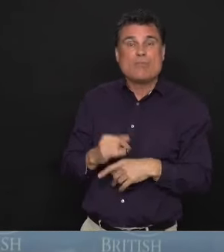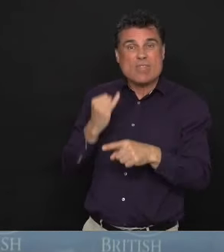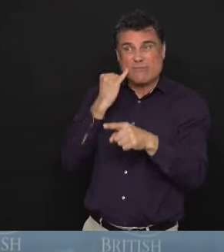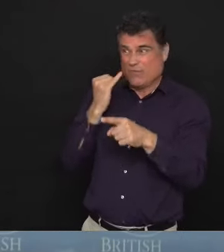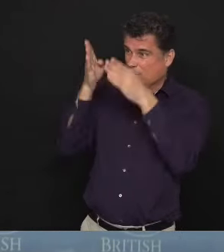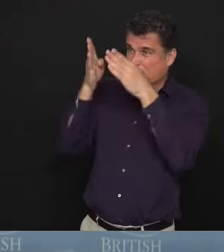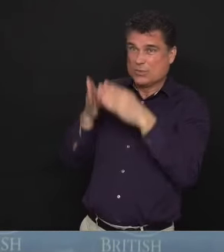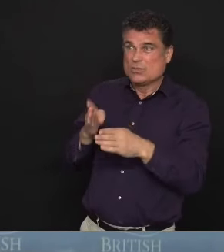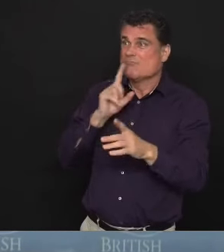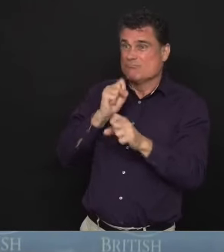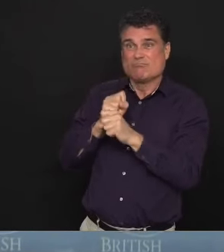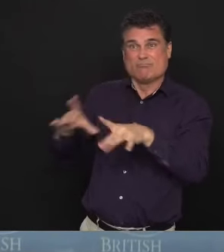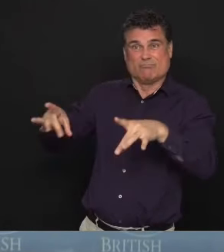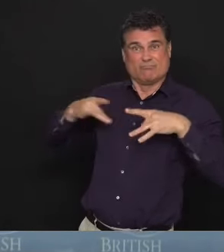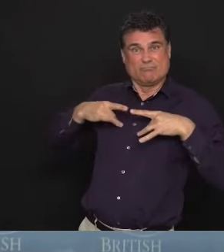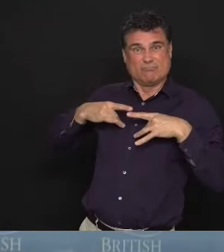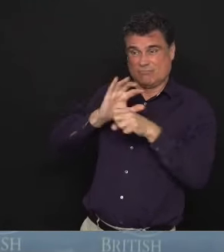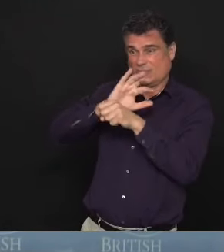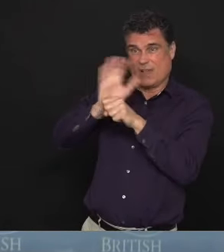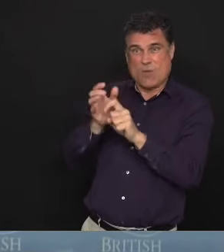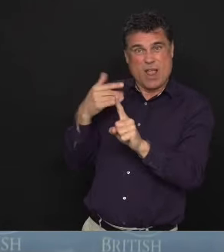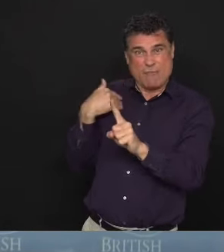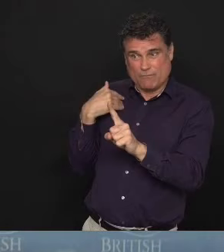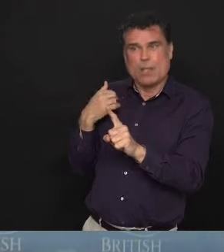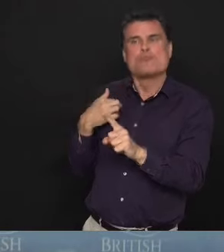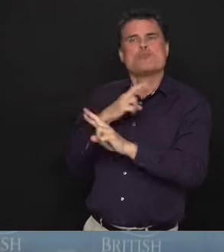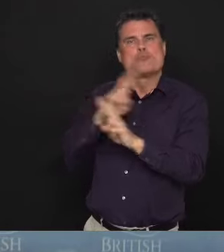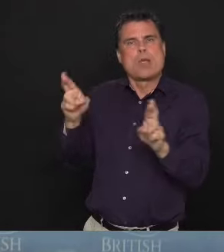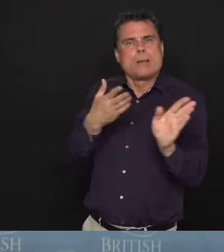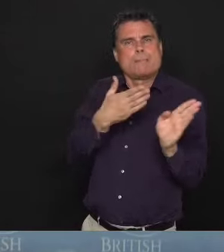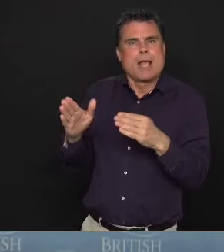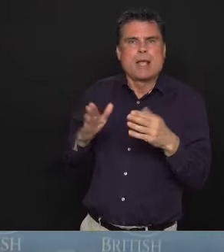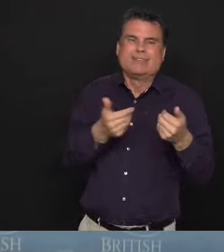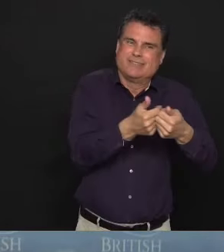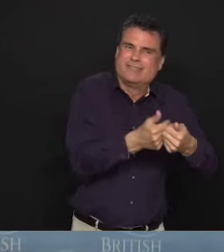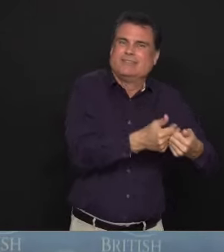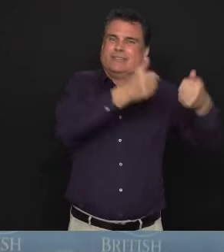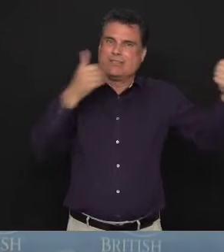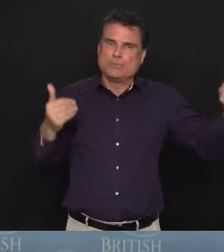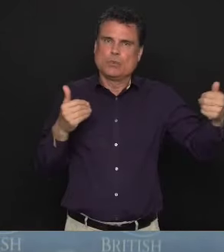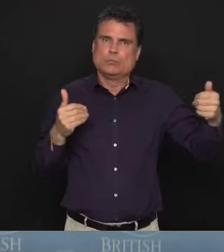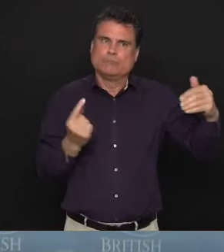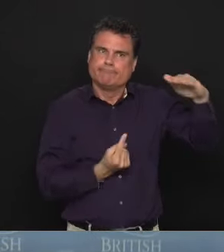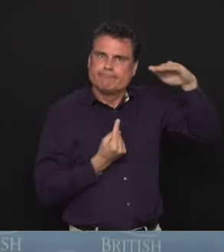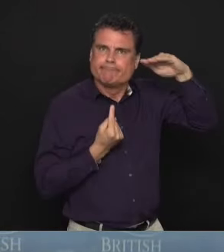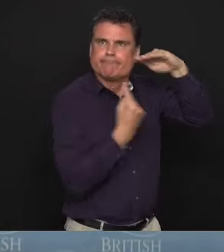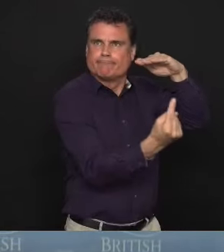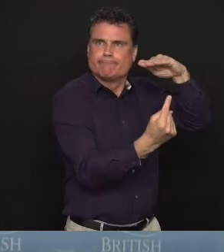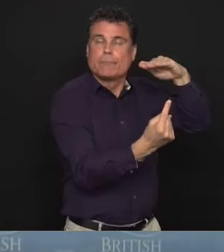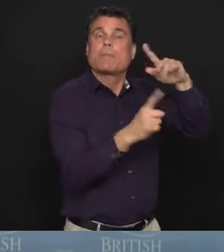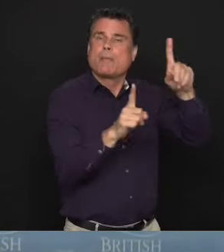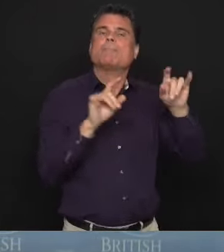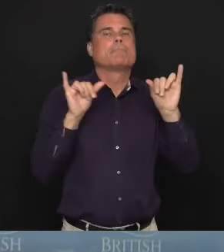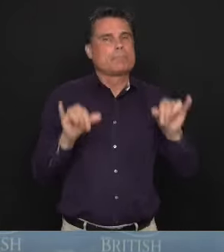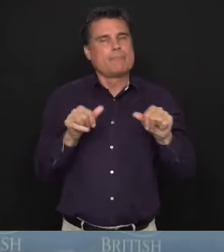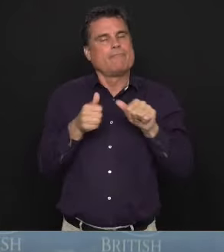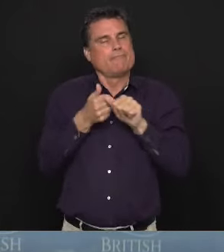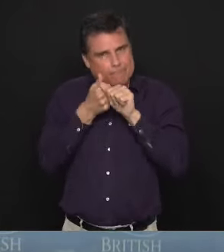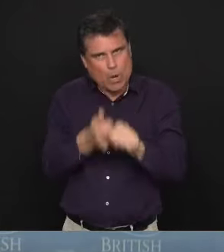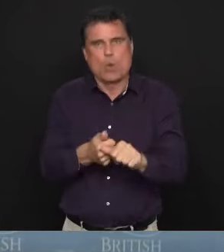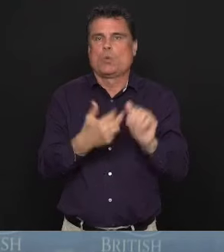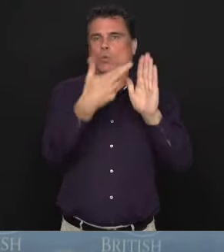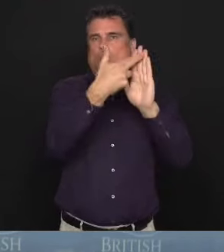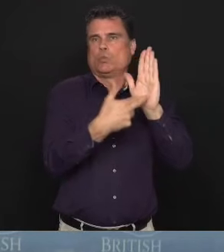to ensure that proper standards are being maintained. In terms of the food supply, we are regularly updated. And at this point,